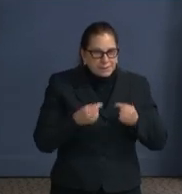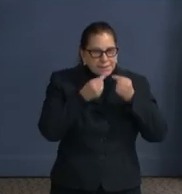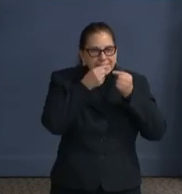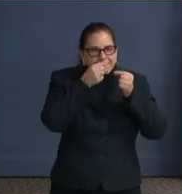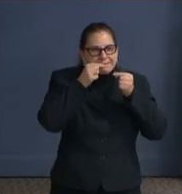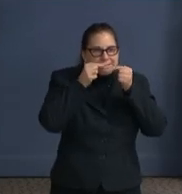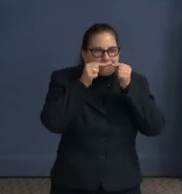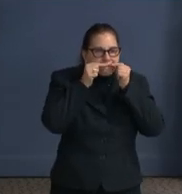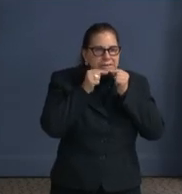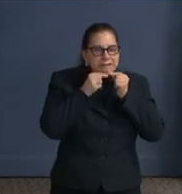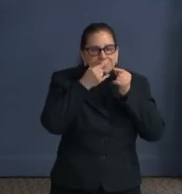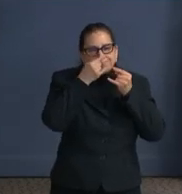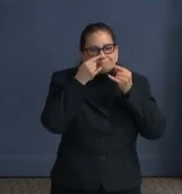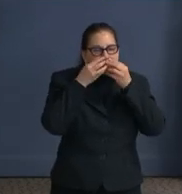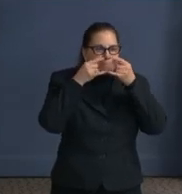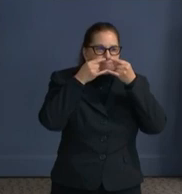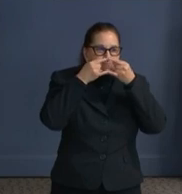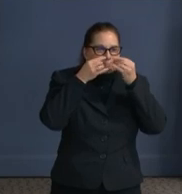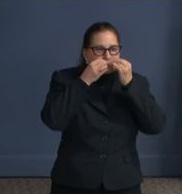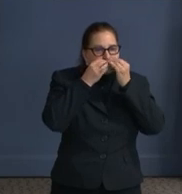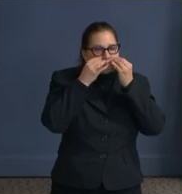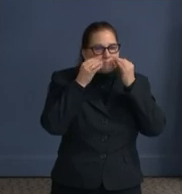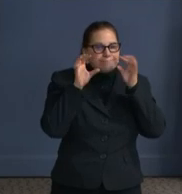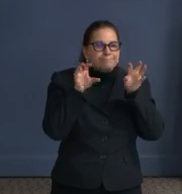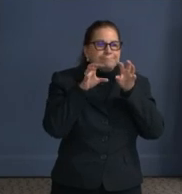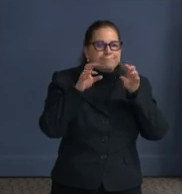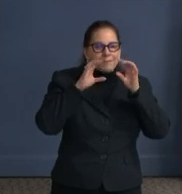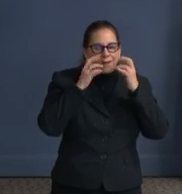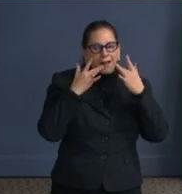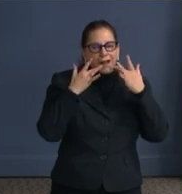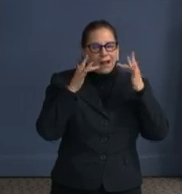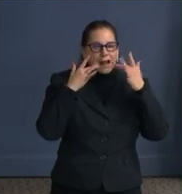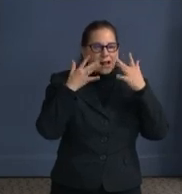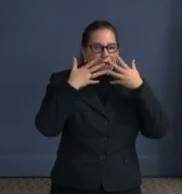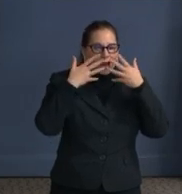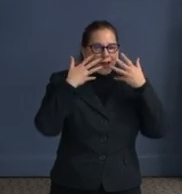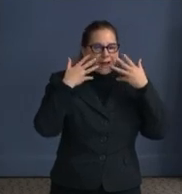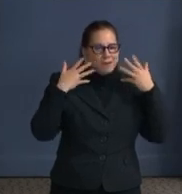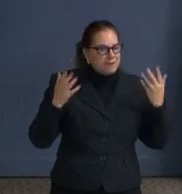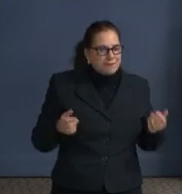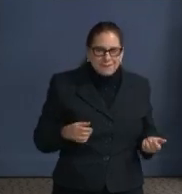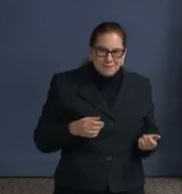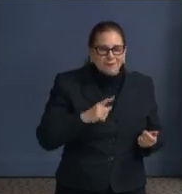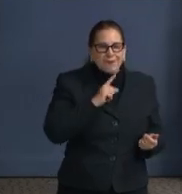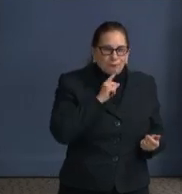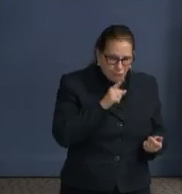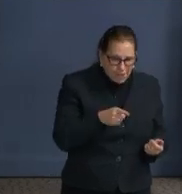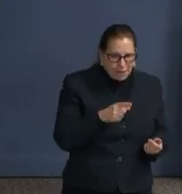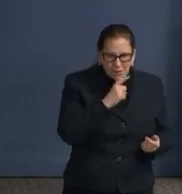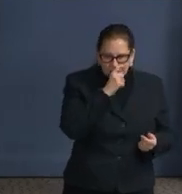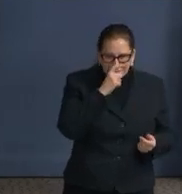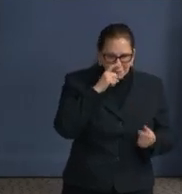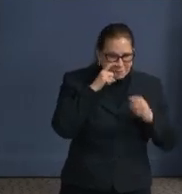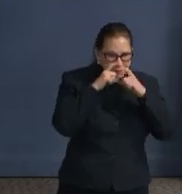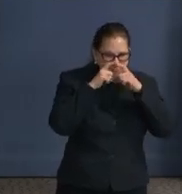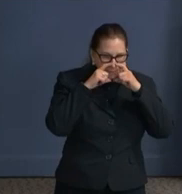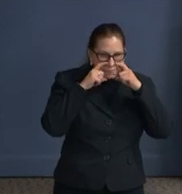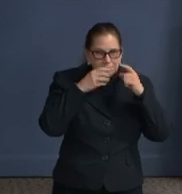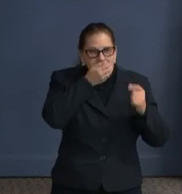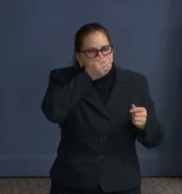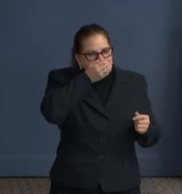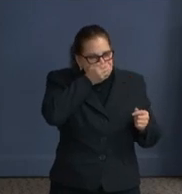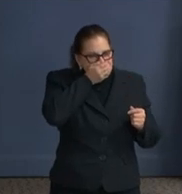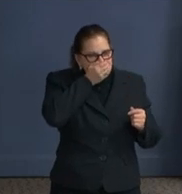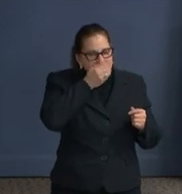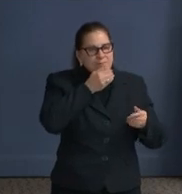So giving people advice around that. The other thing that they're referring to is the potential to have one of the if you're wearing a single layer face, a cloth